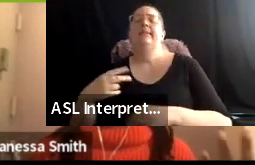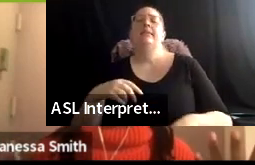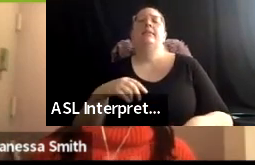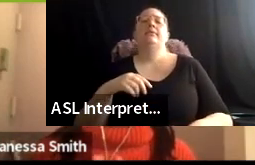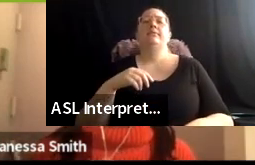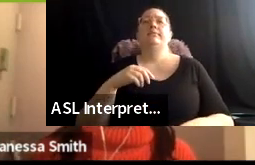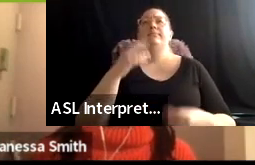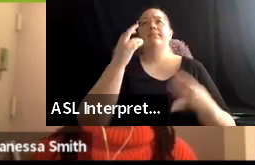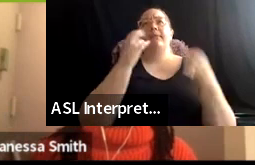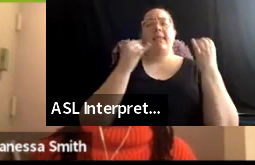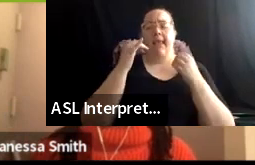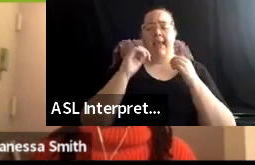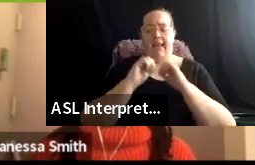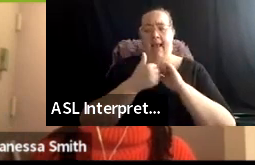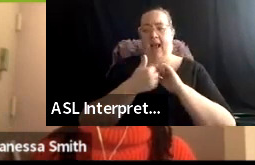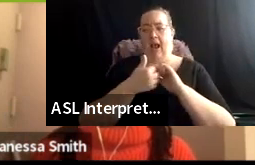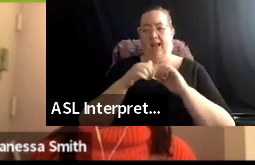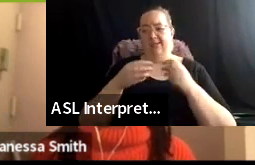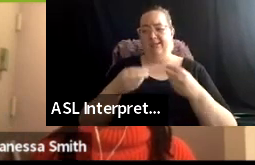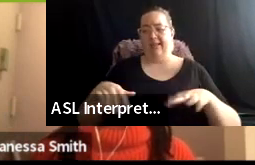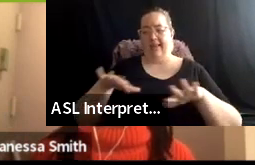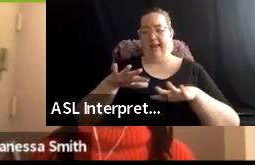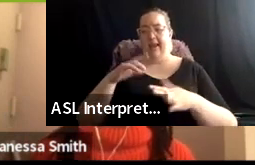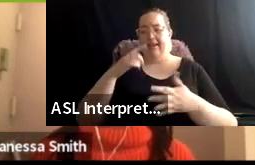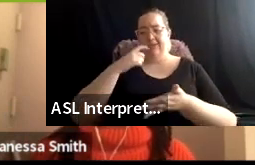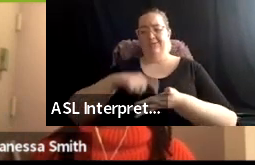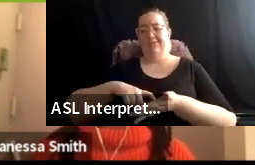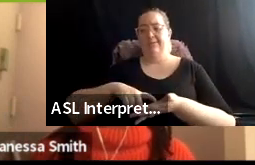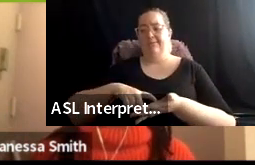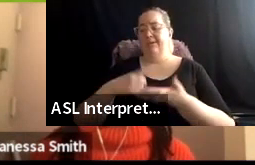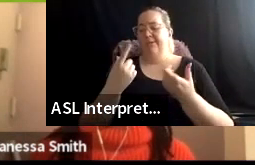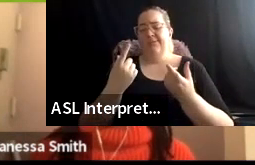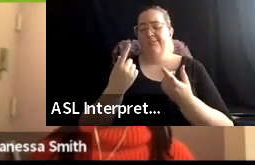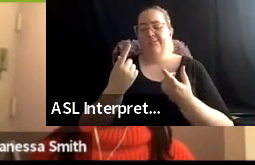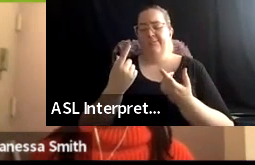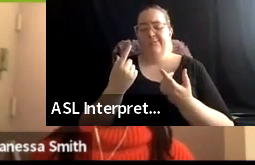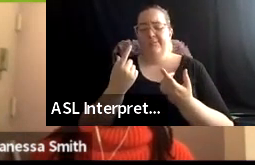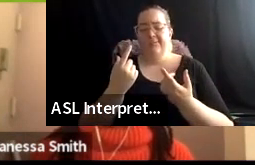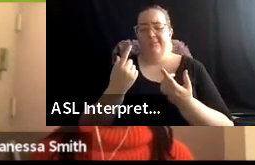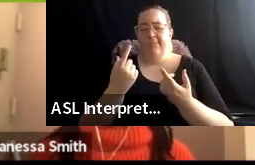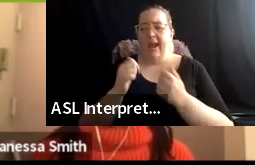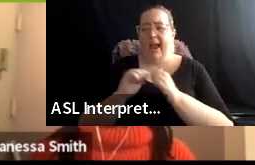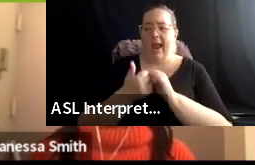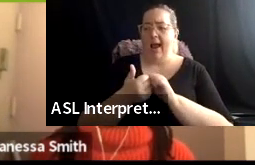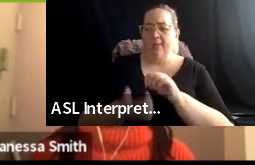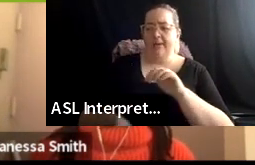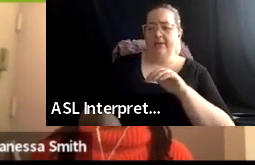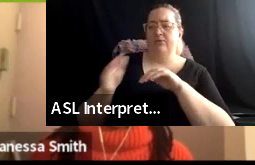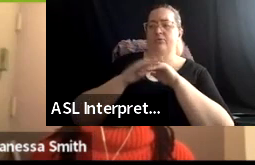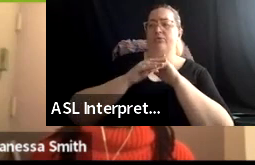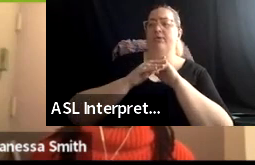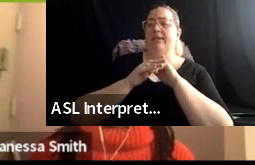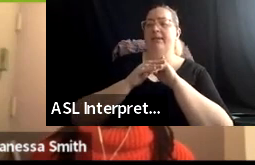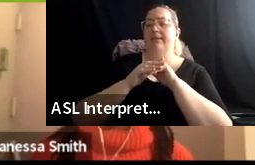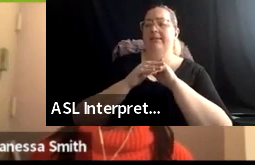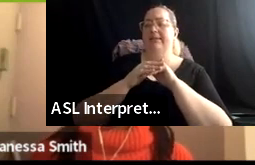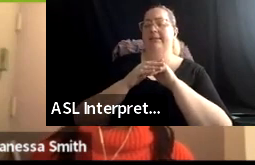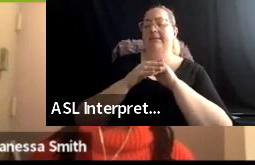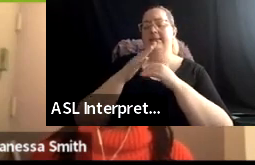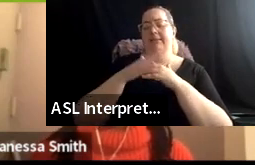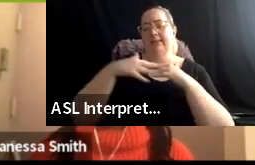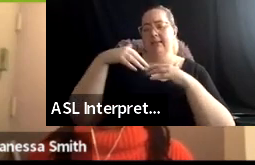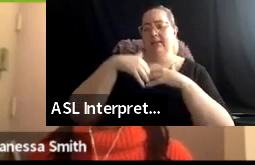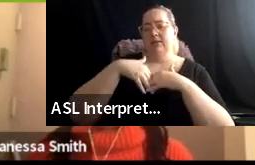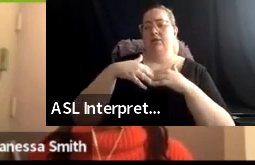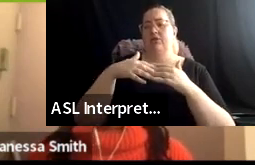how these land acknowledgements and to what extent do they increase indigenous rights inland and make, uh, indigenous rights and land